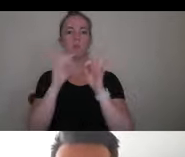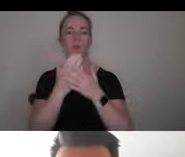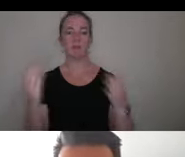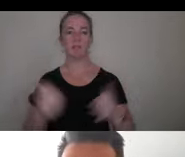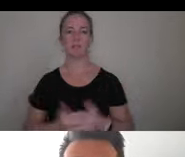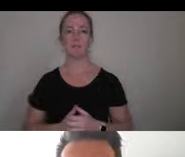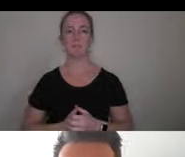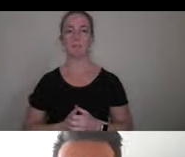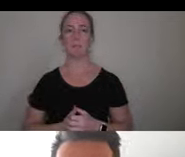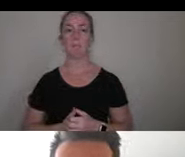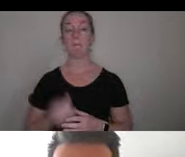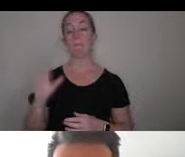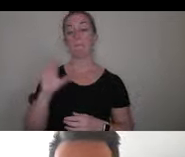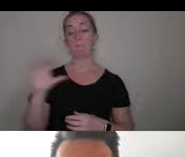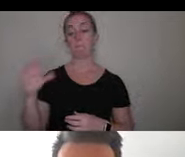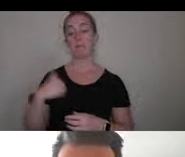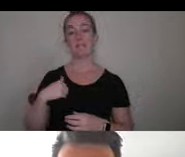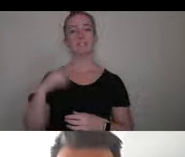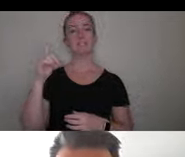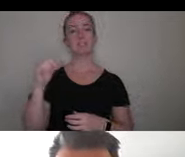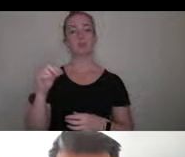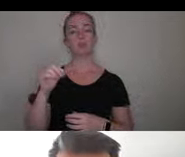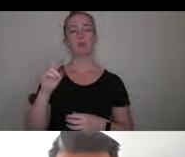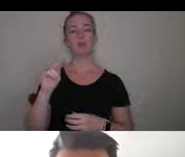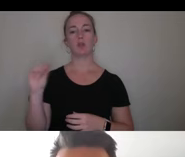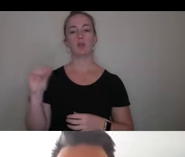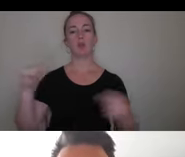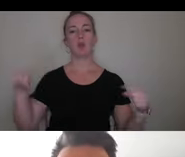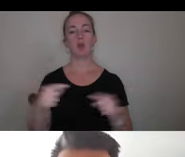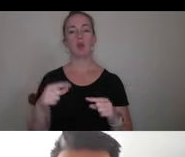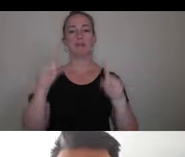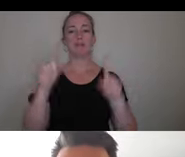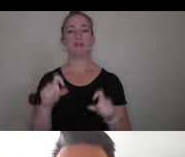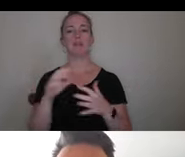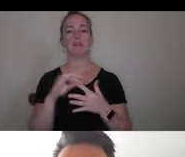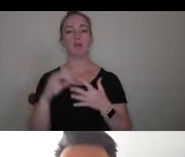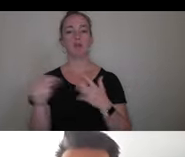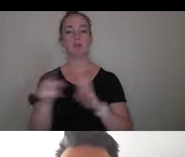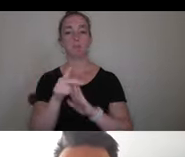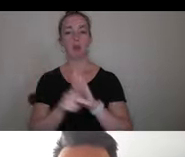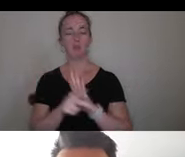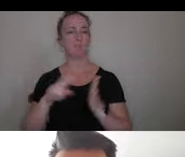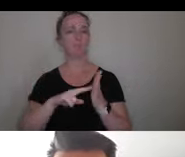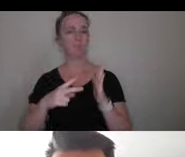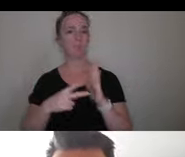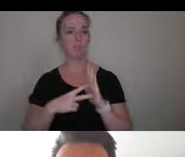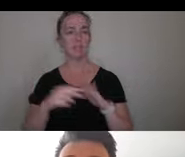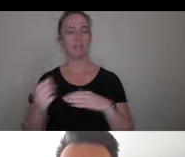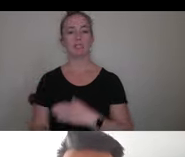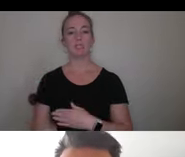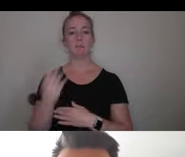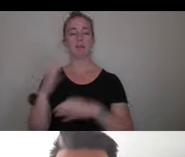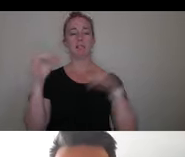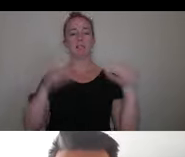Center has a do-no-harm test optional policy. What that means for us is that submitting standardized test scores